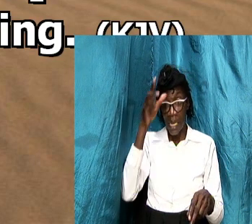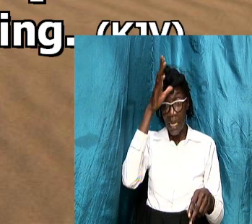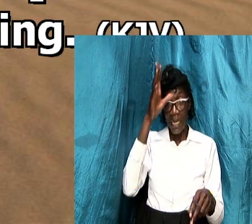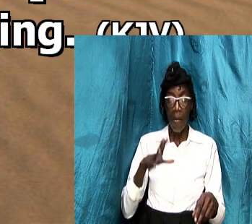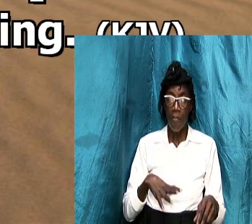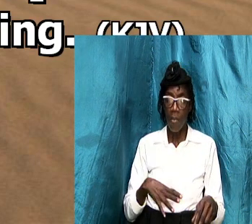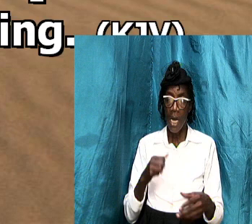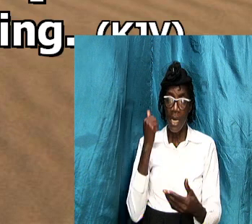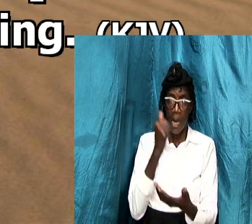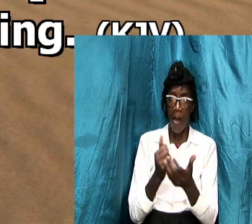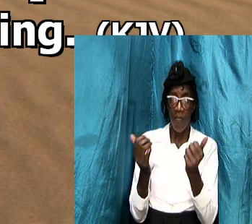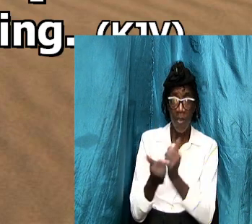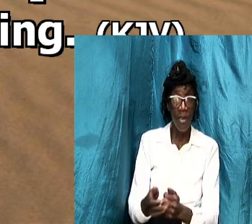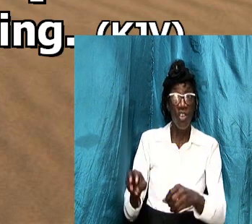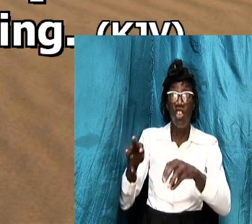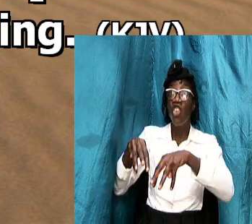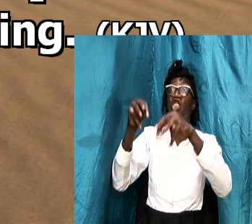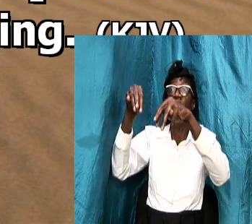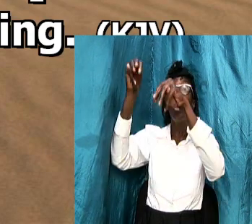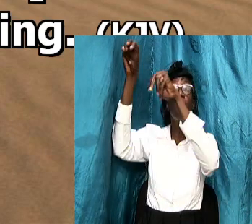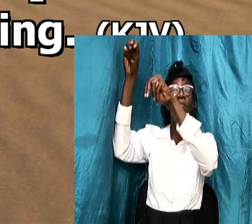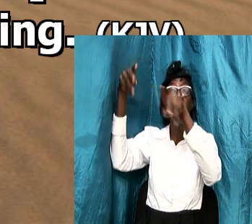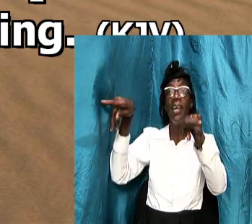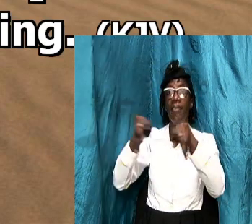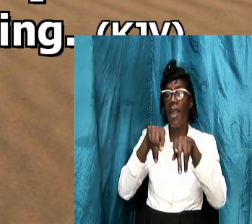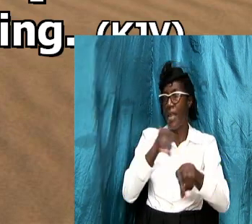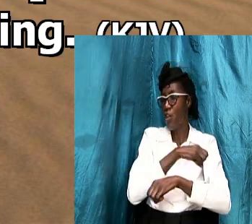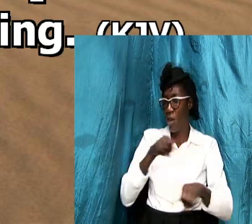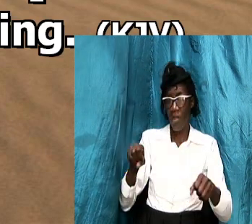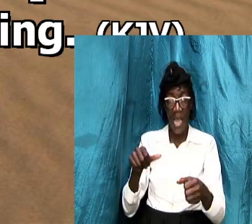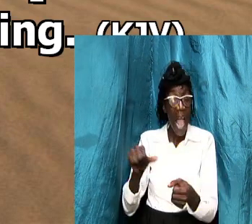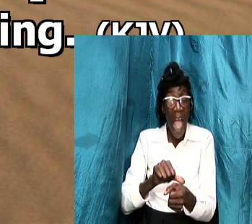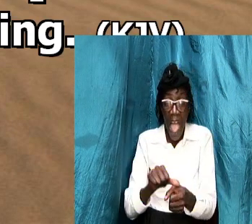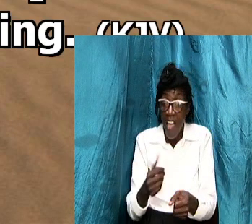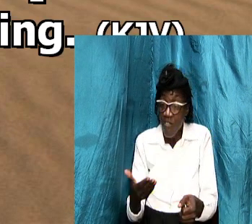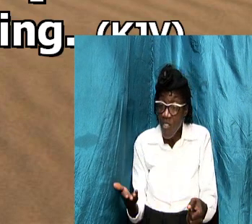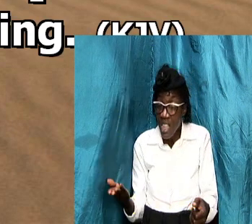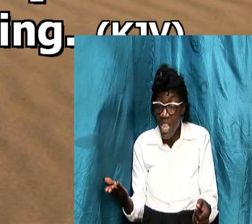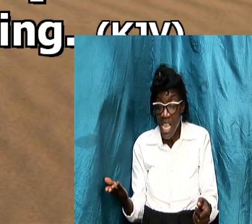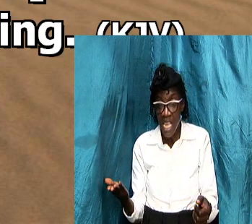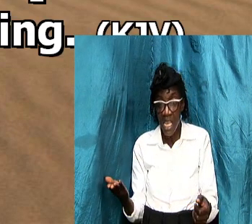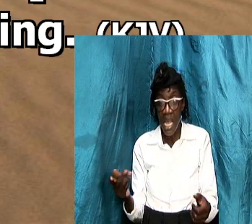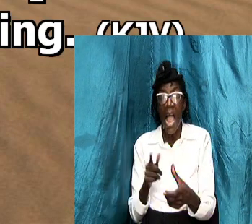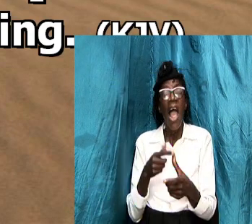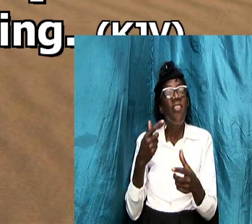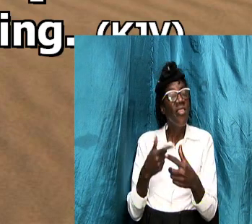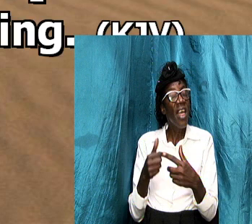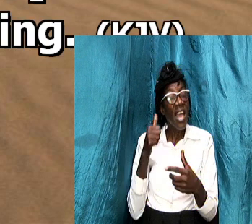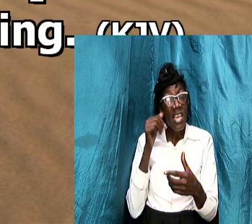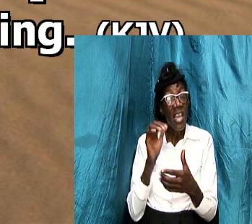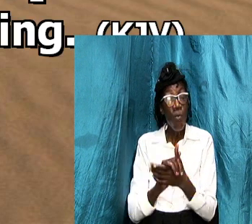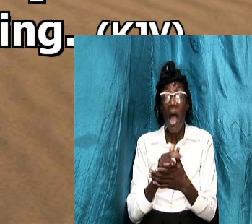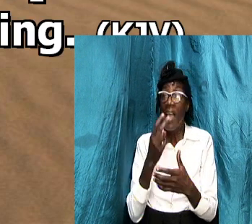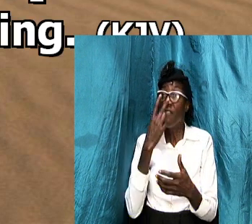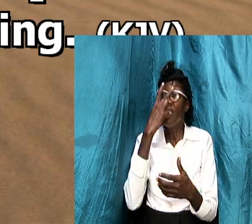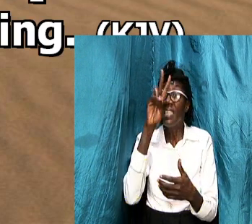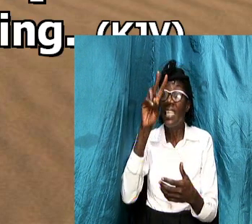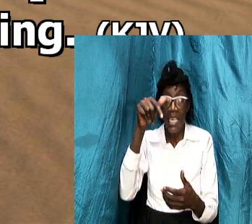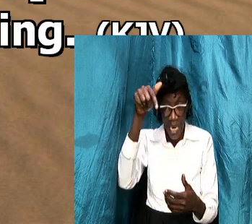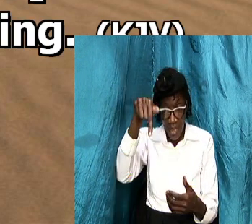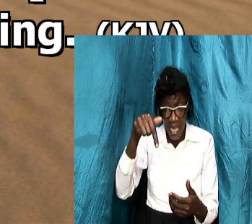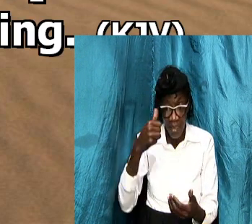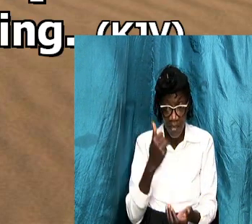like nothing he must sacrifice everything and then the wife seeing this sacrifice